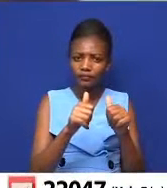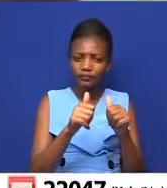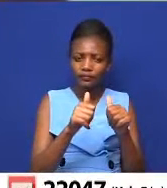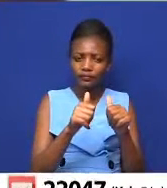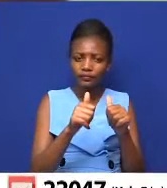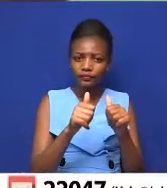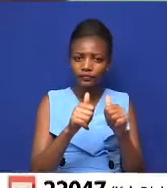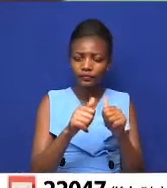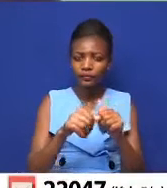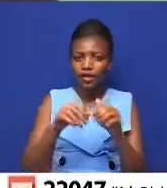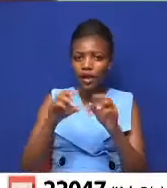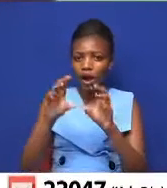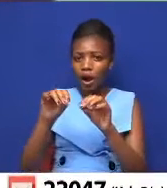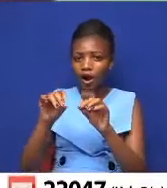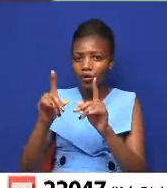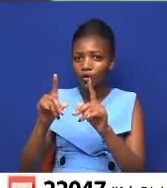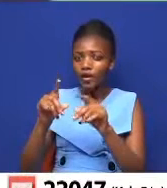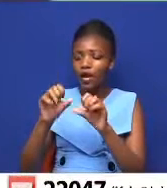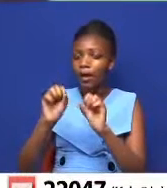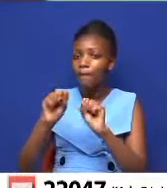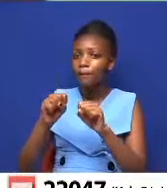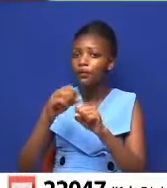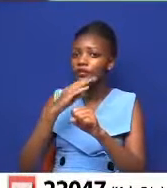Well, he will be, like,